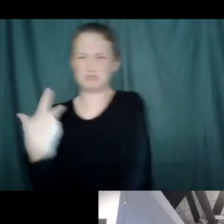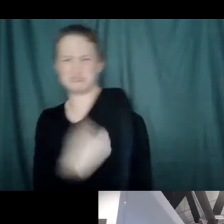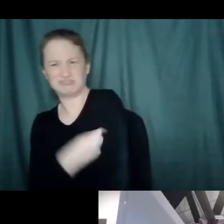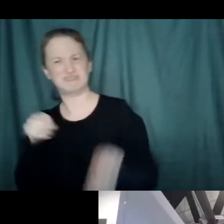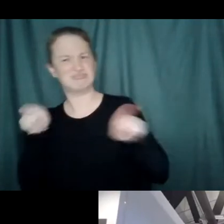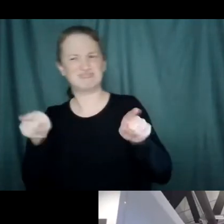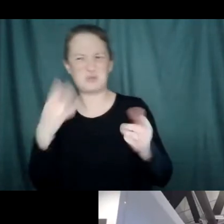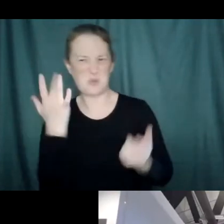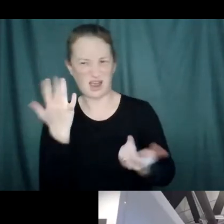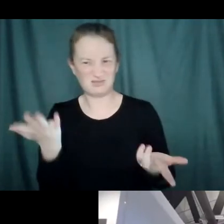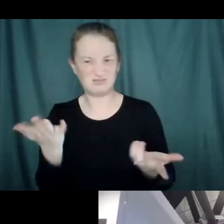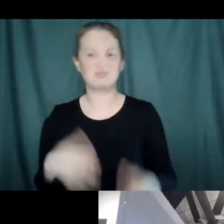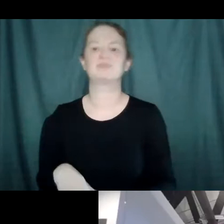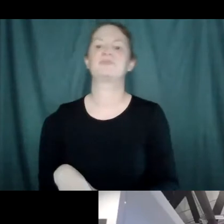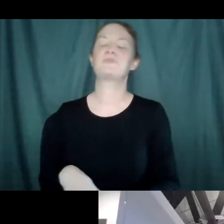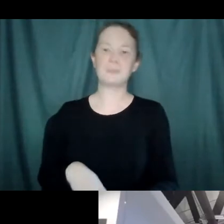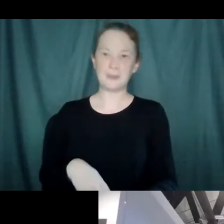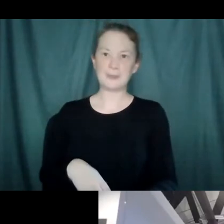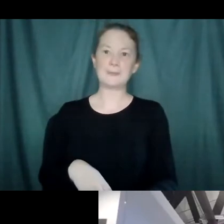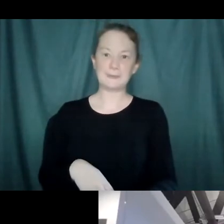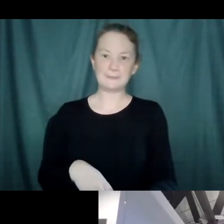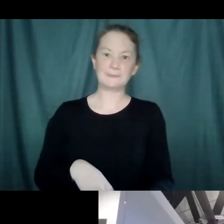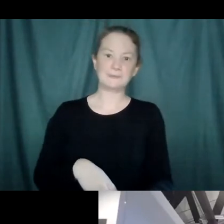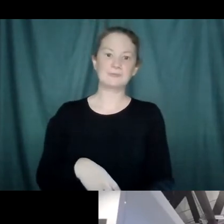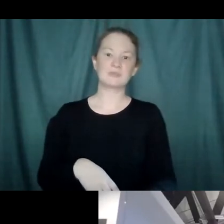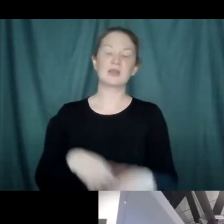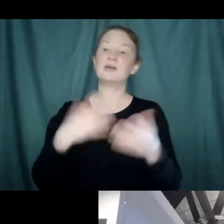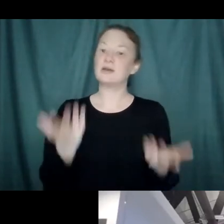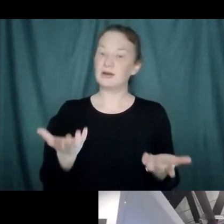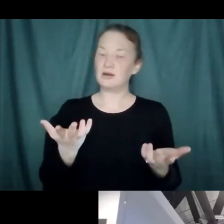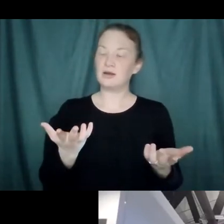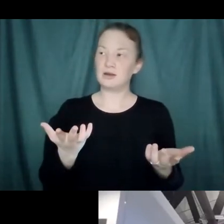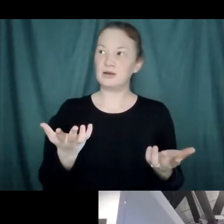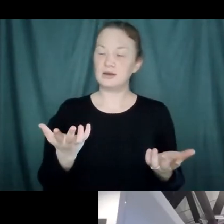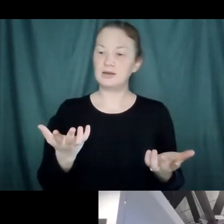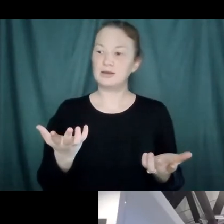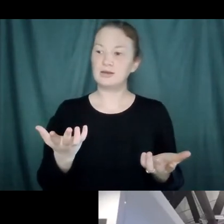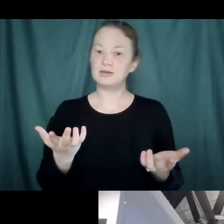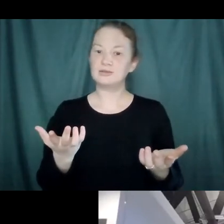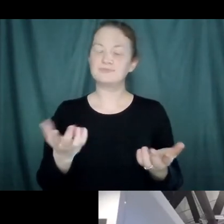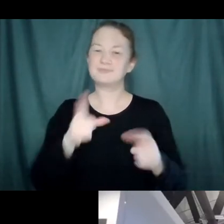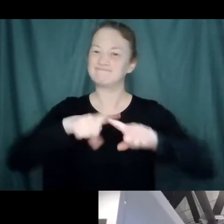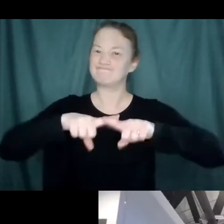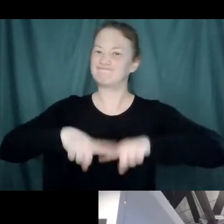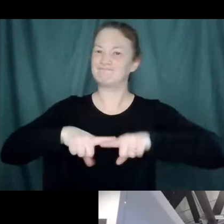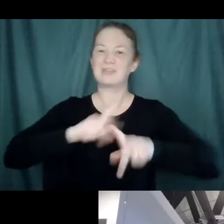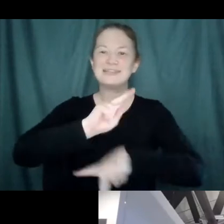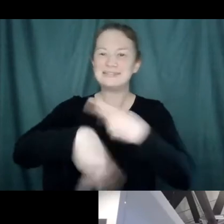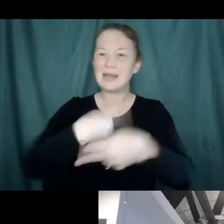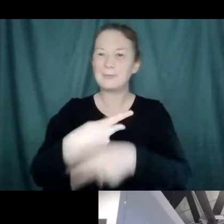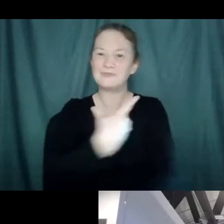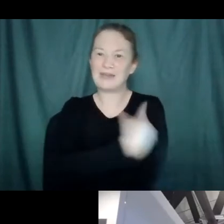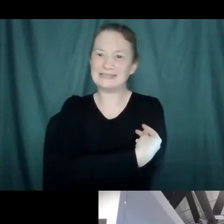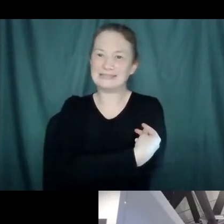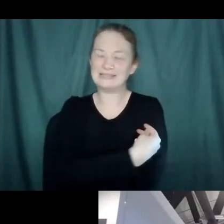So that in part has to do with the kind of vaccine it is. So we have three